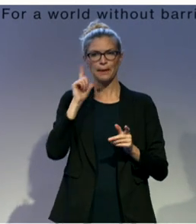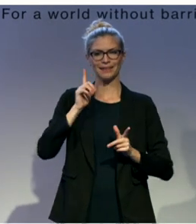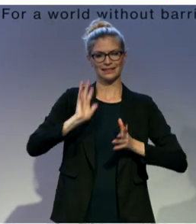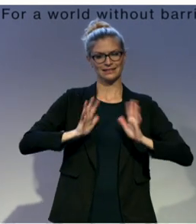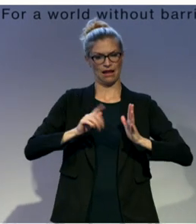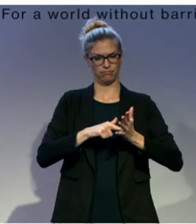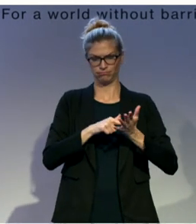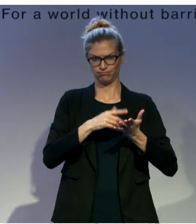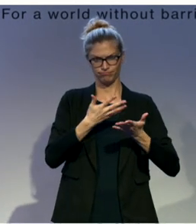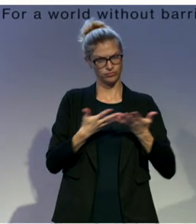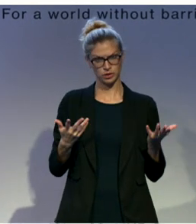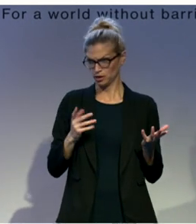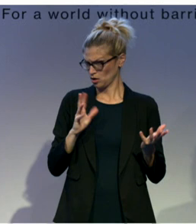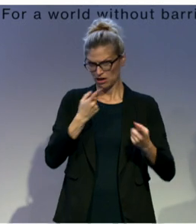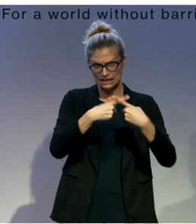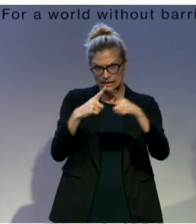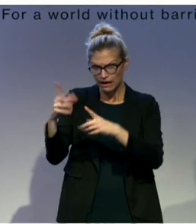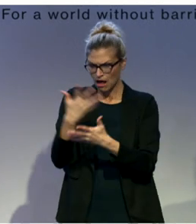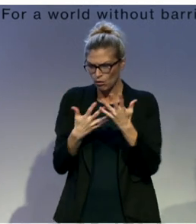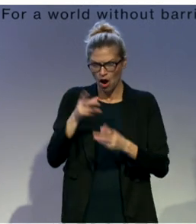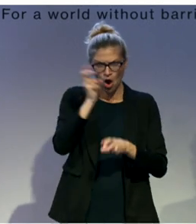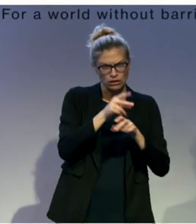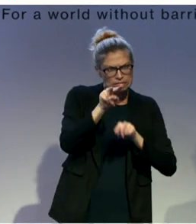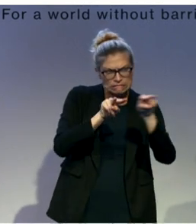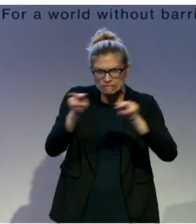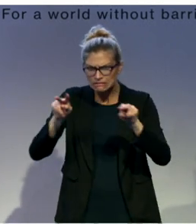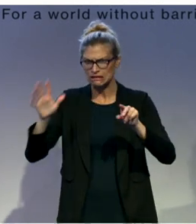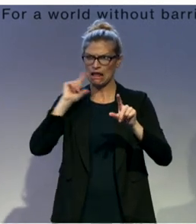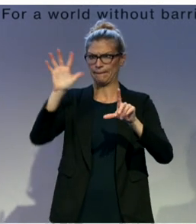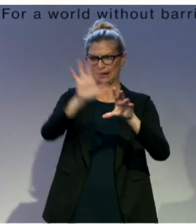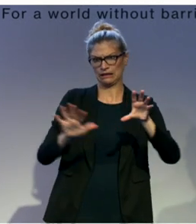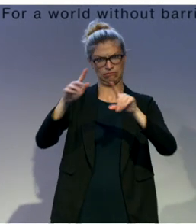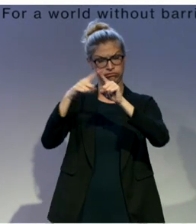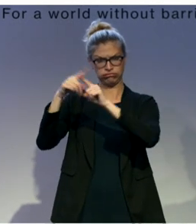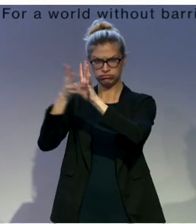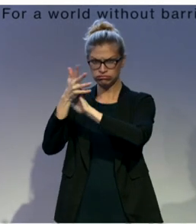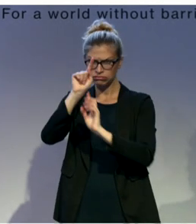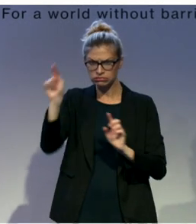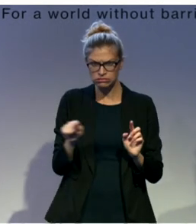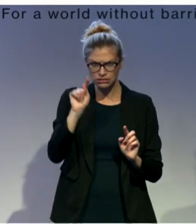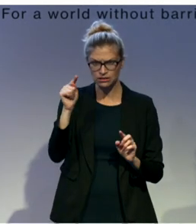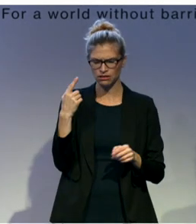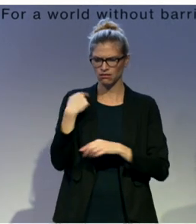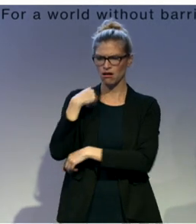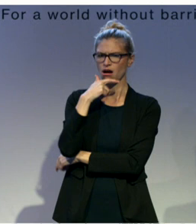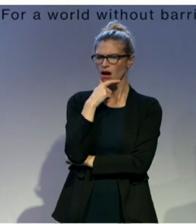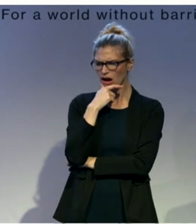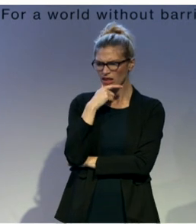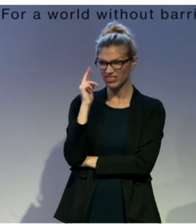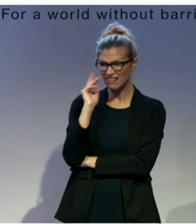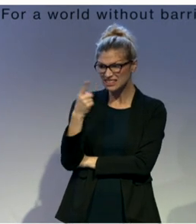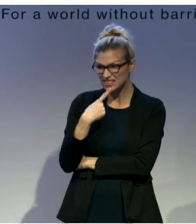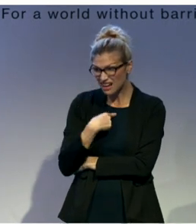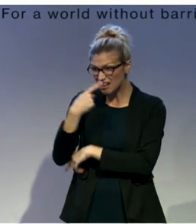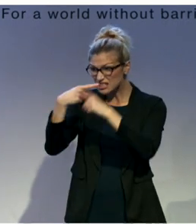And as was noted in the experience of the deaf voter I quoted earlier, this made it very easy for other Libyans